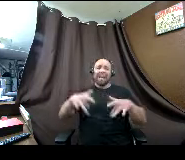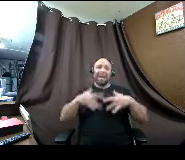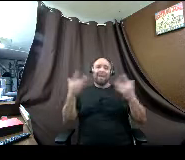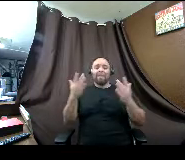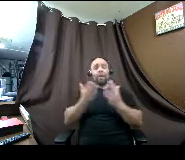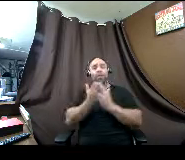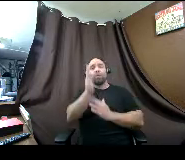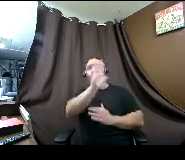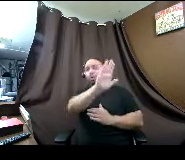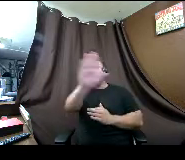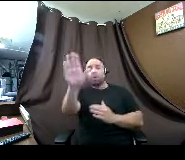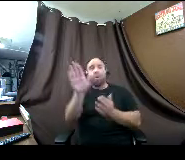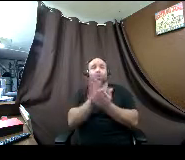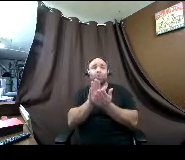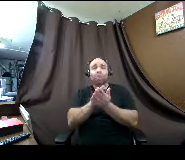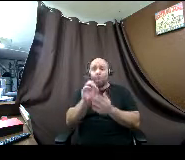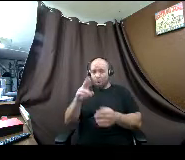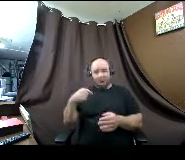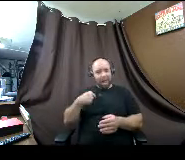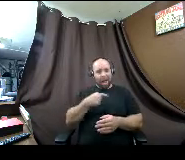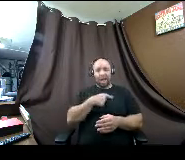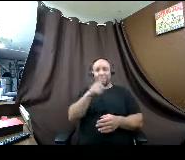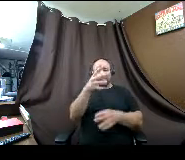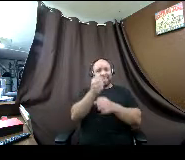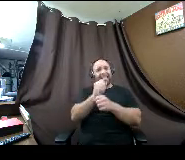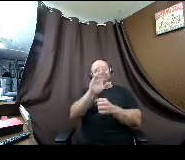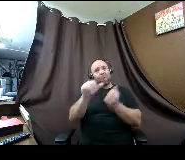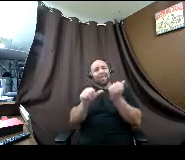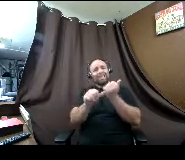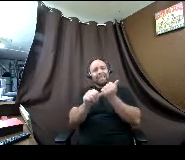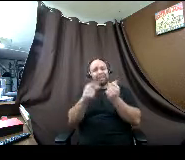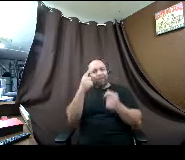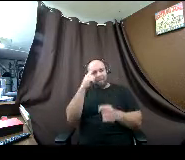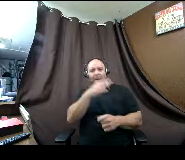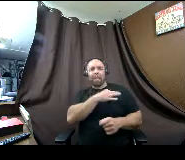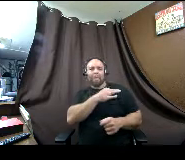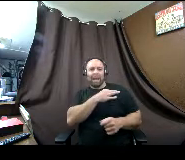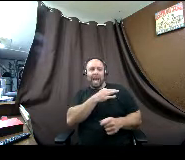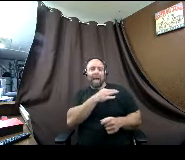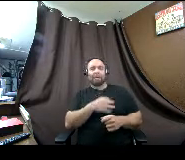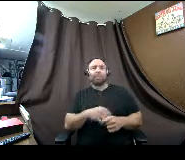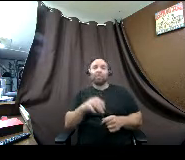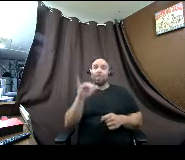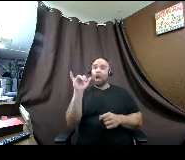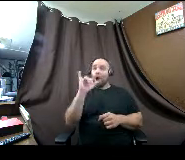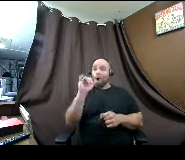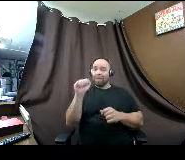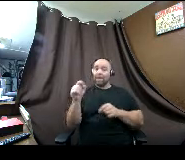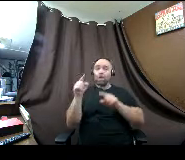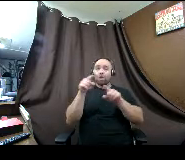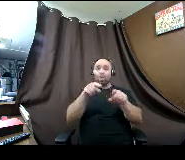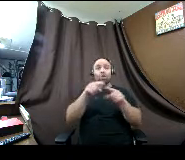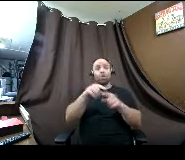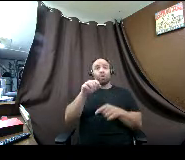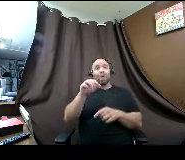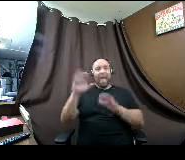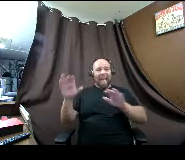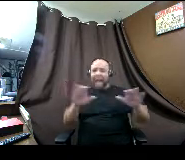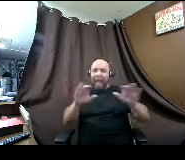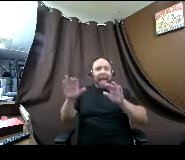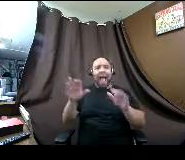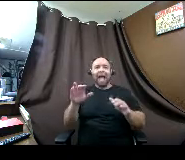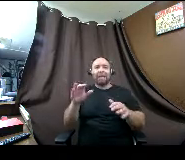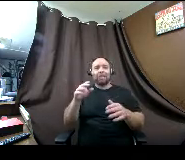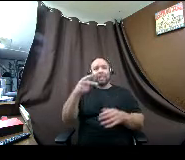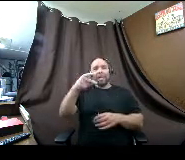through us so that you can get the assistance you need to apply you can also go to our action page website this is built